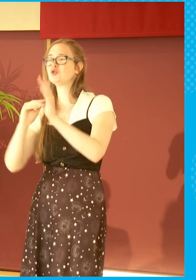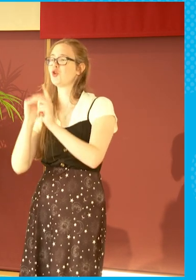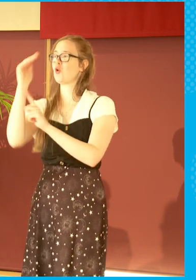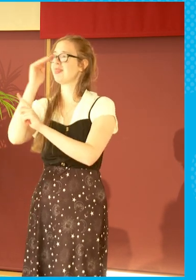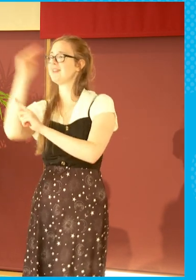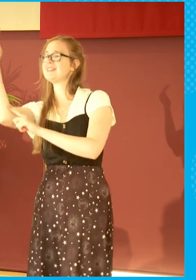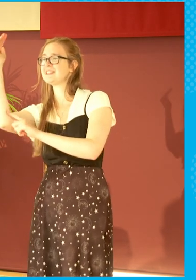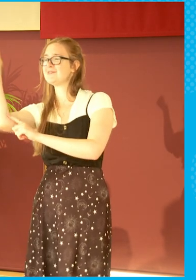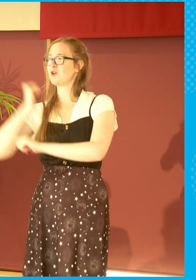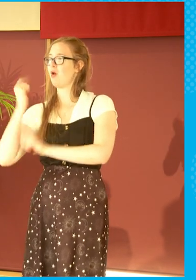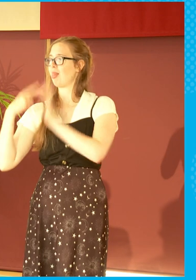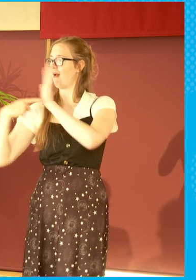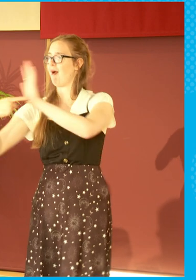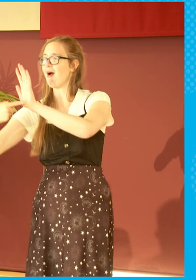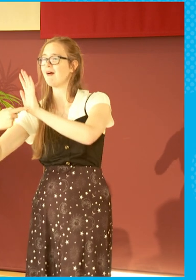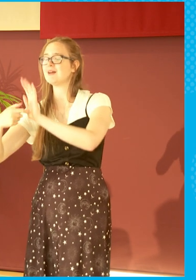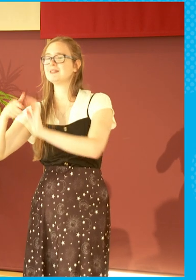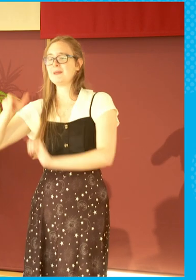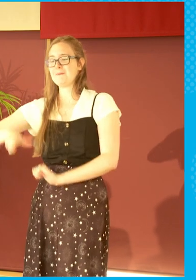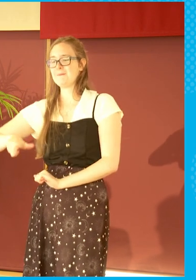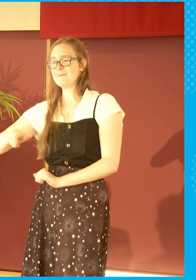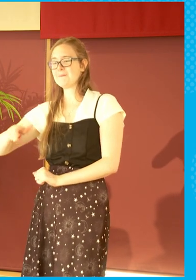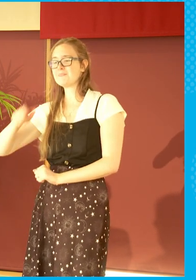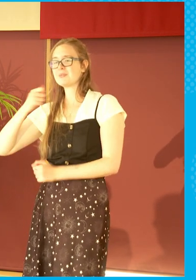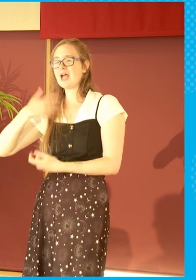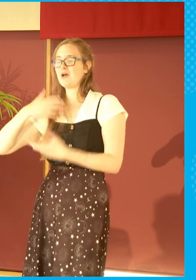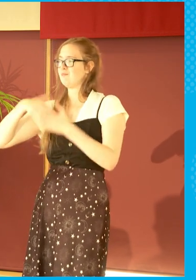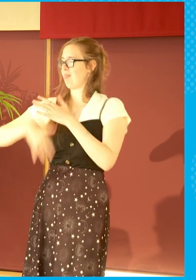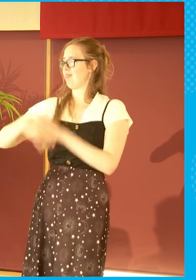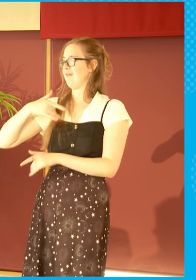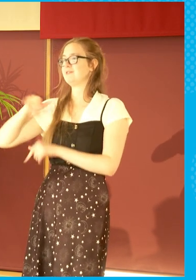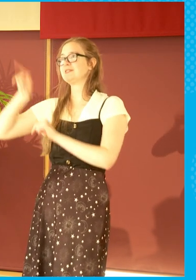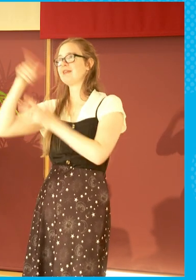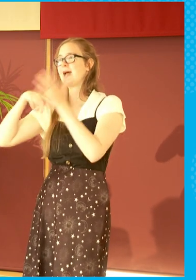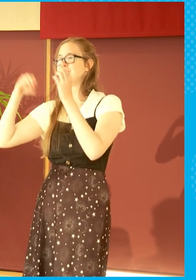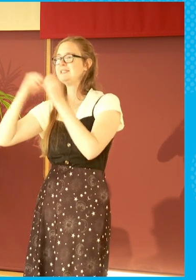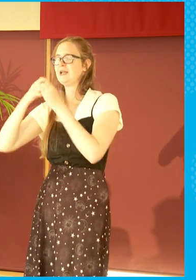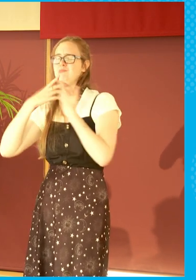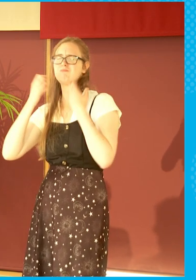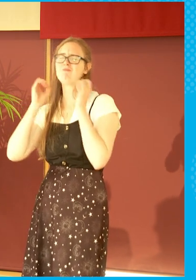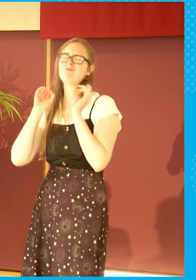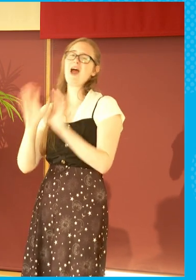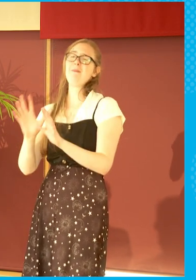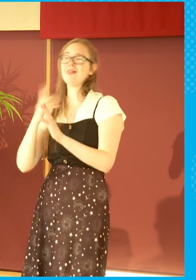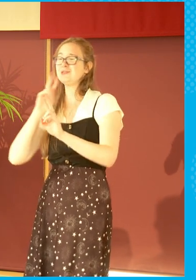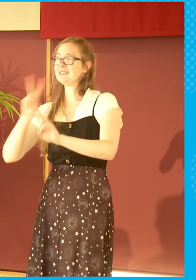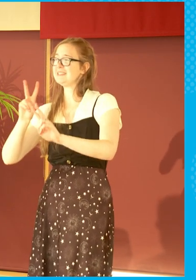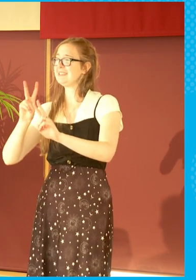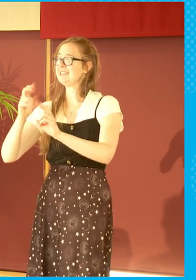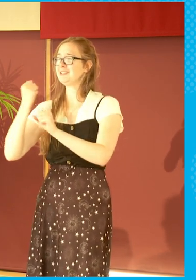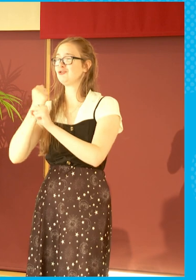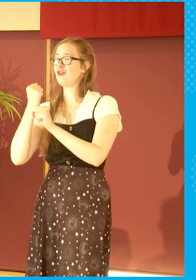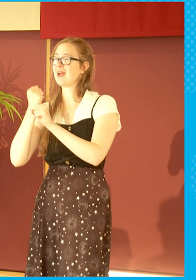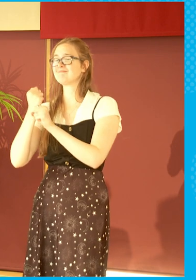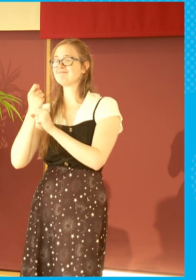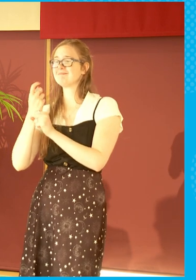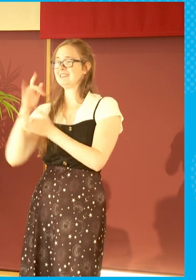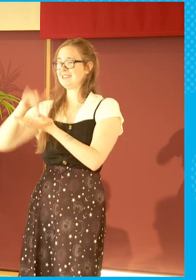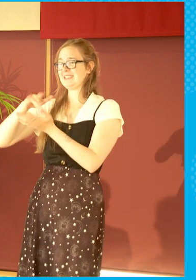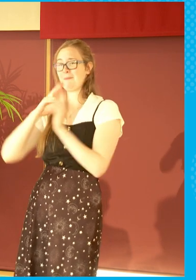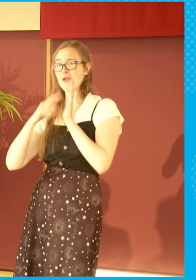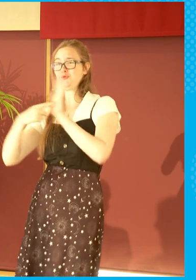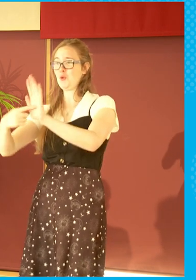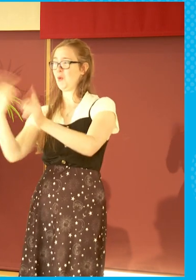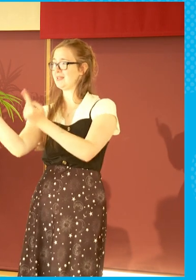world. And as someone who was on air on North Sound Radio in Aberdeen for a long time, it was just fabulous to see parts of the Granite City literally reflecting